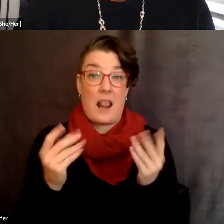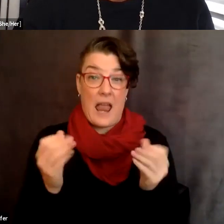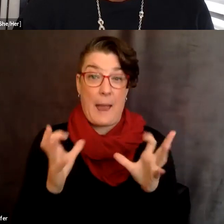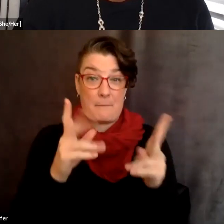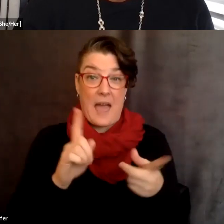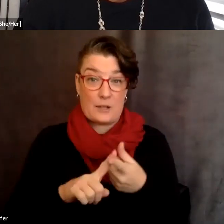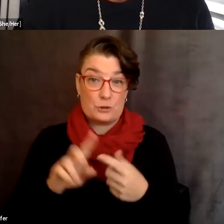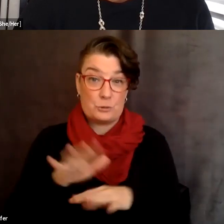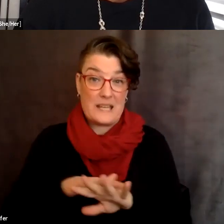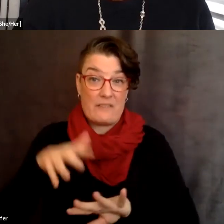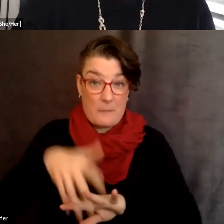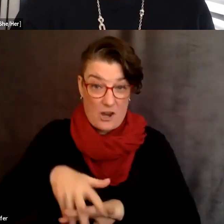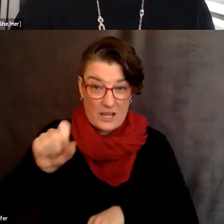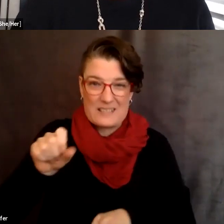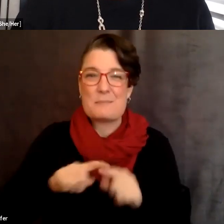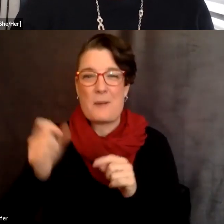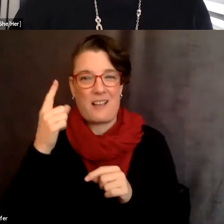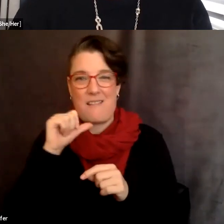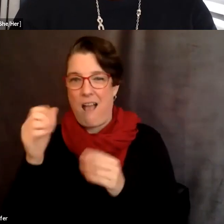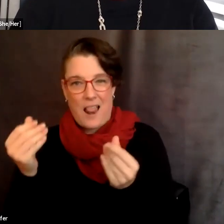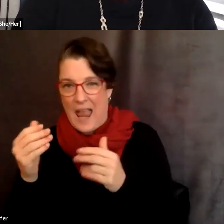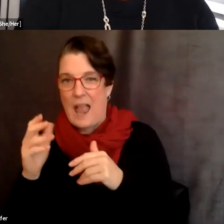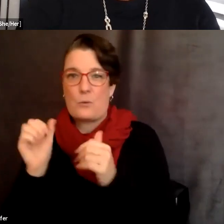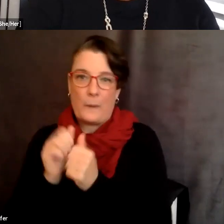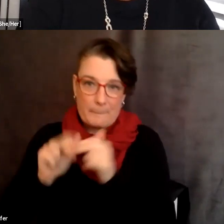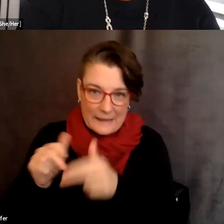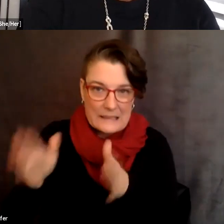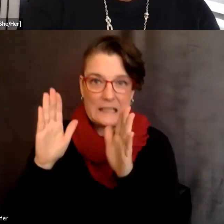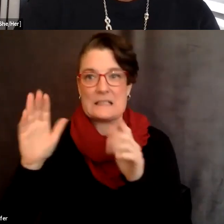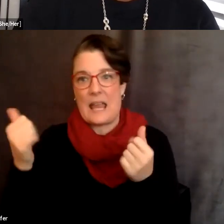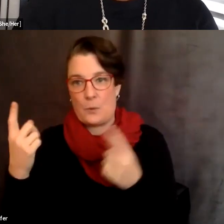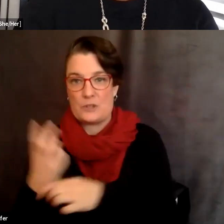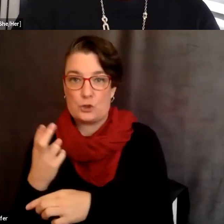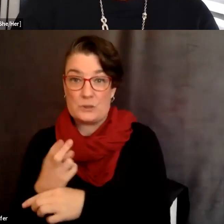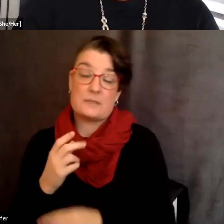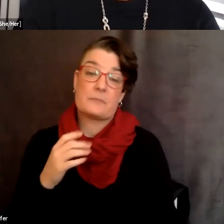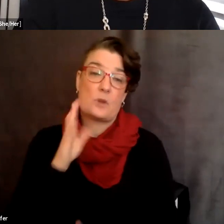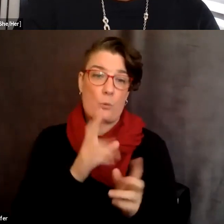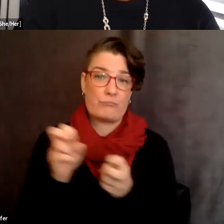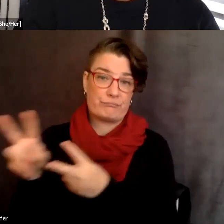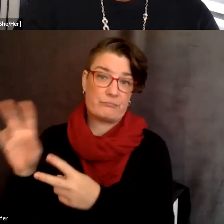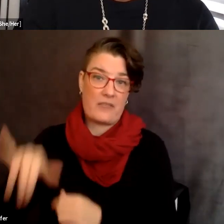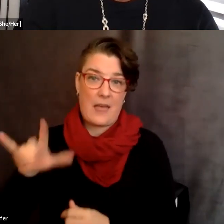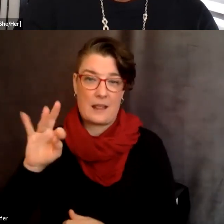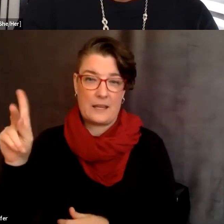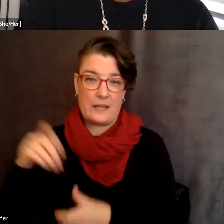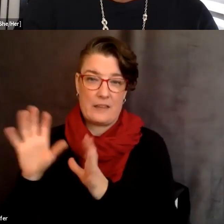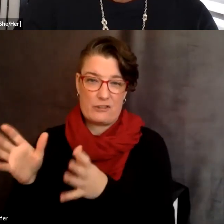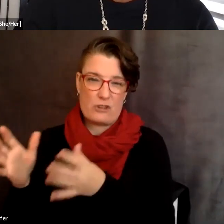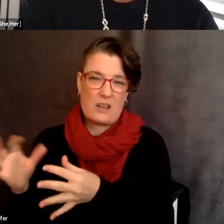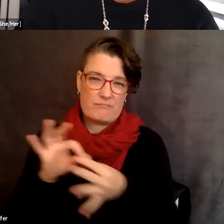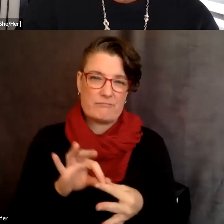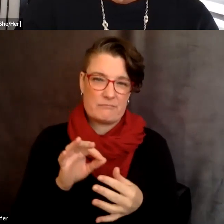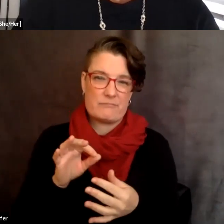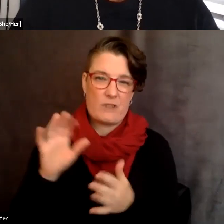going to put that in the chat for everybody. Uh, so if you're interested in looking at that article, um, that would be in reference to some